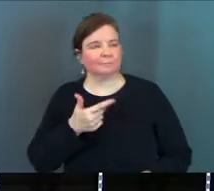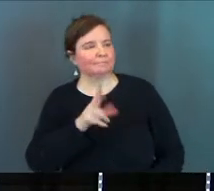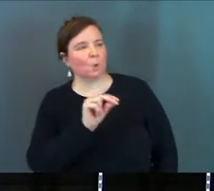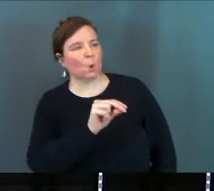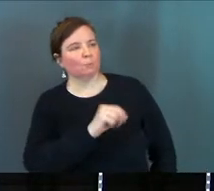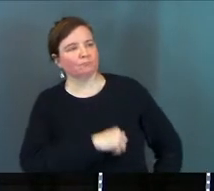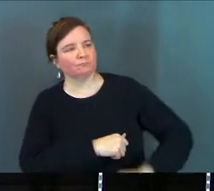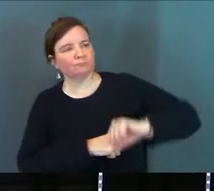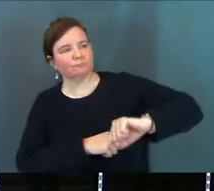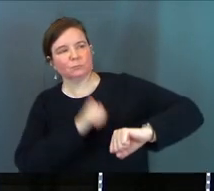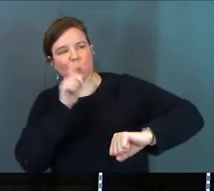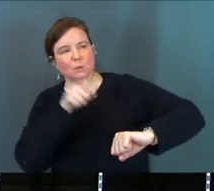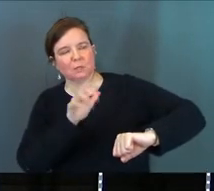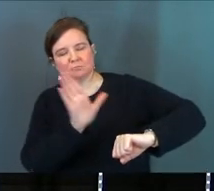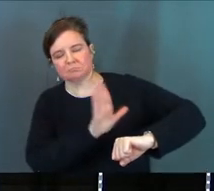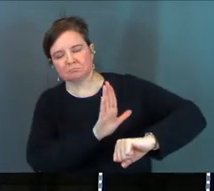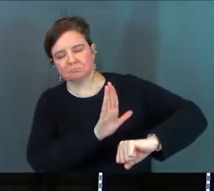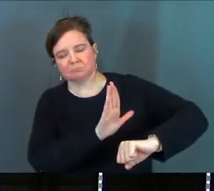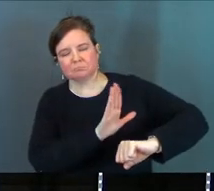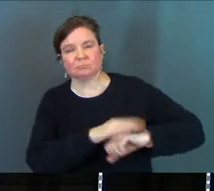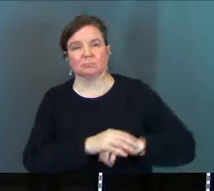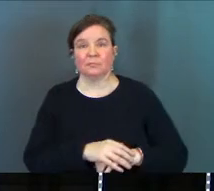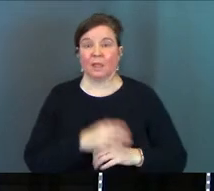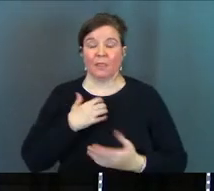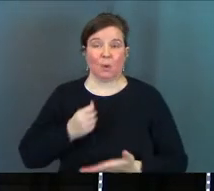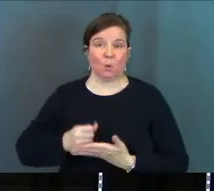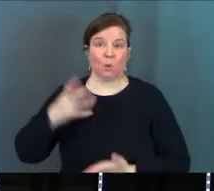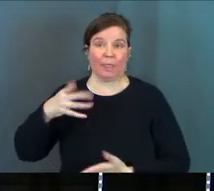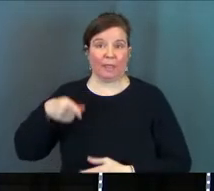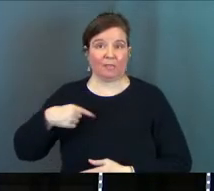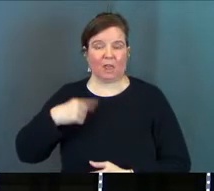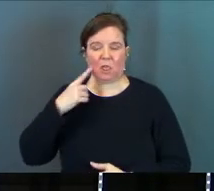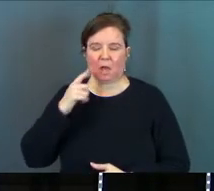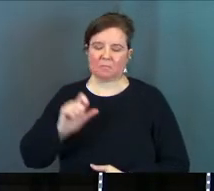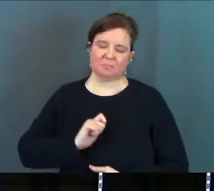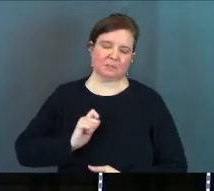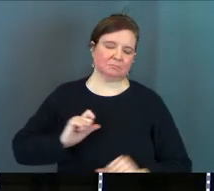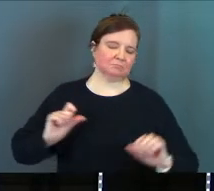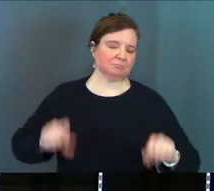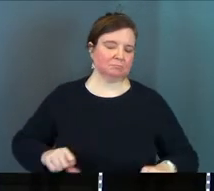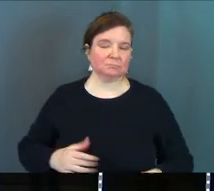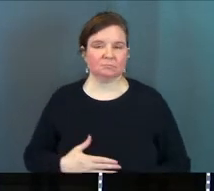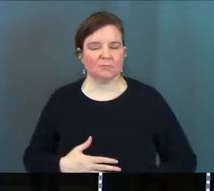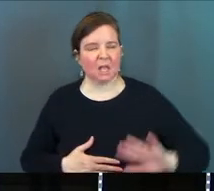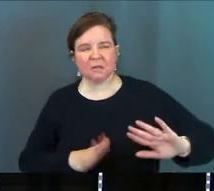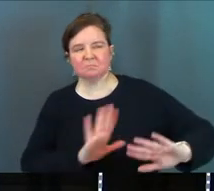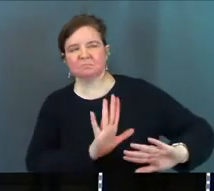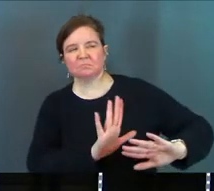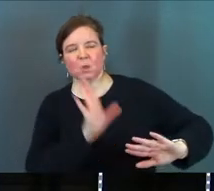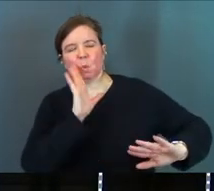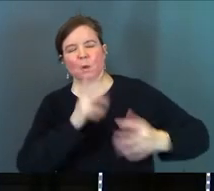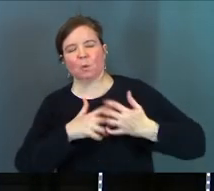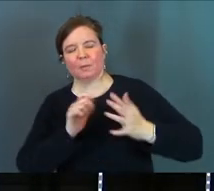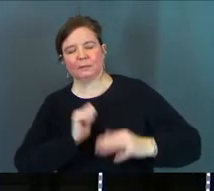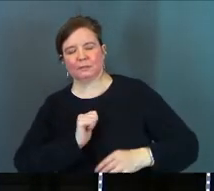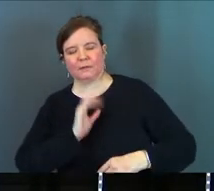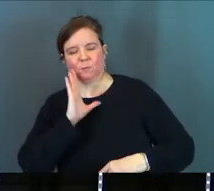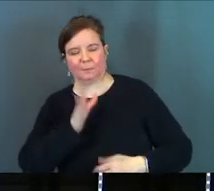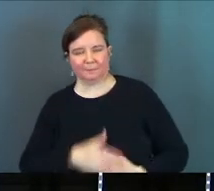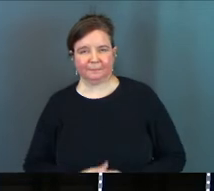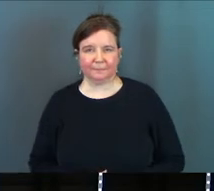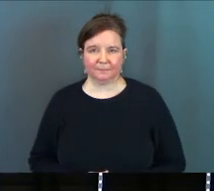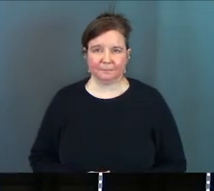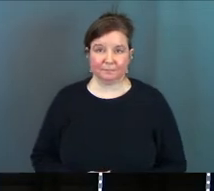turned it down they were so wealthy they turned it down and said we'll rebuild ourselves